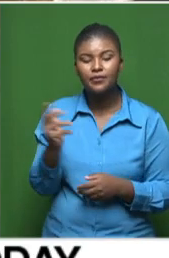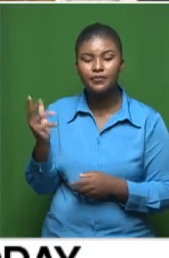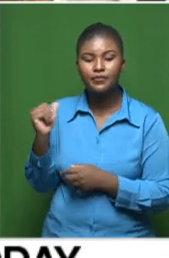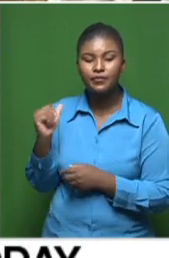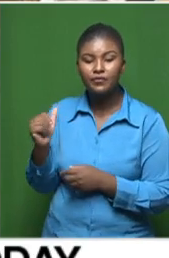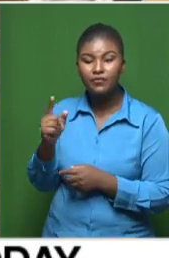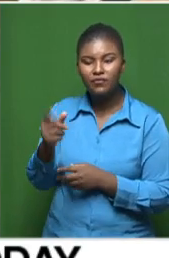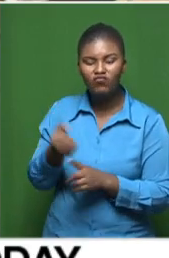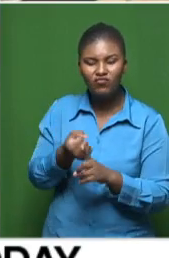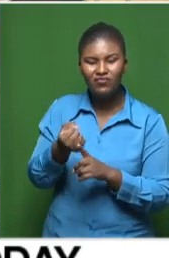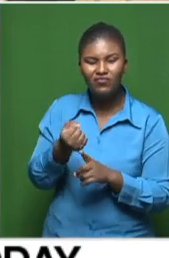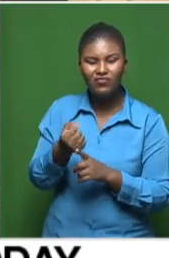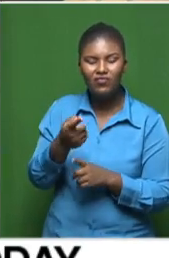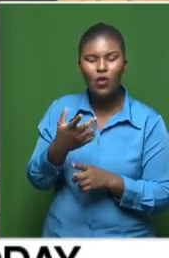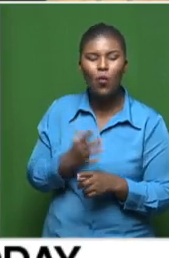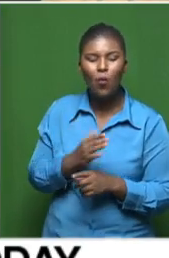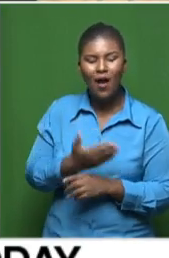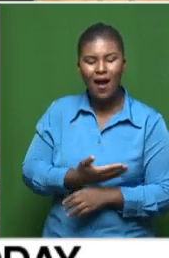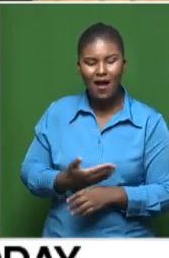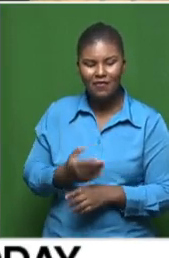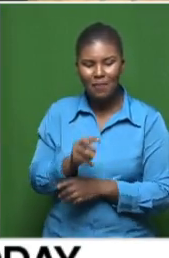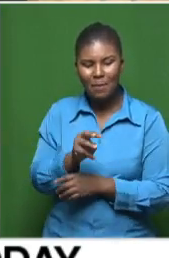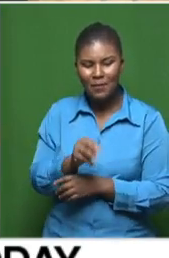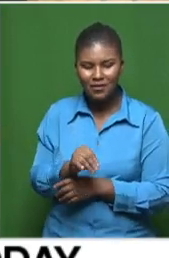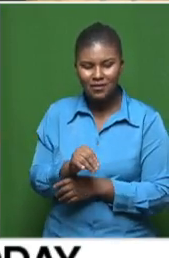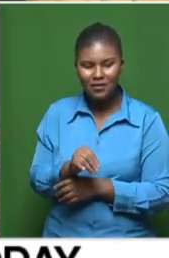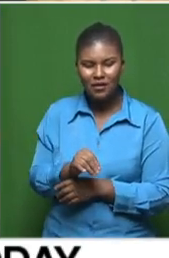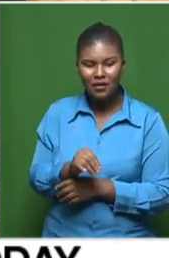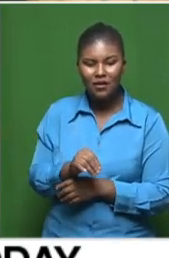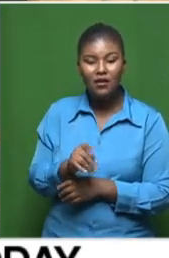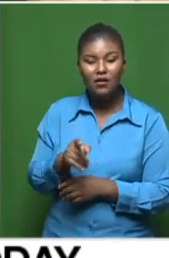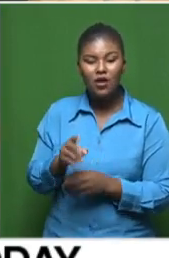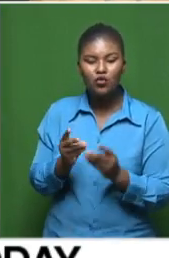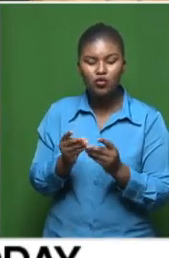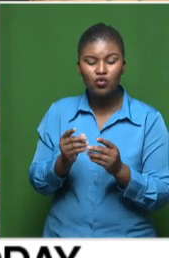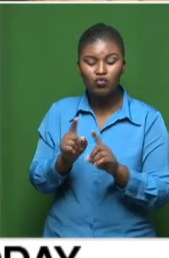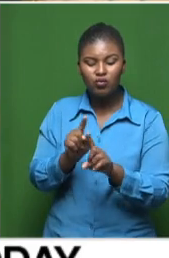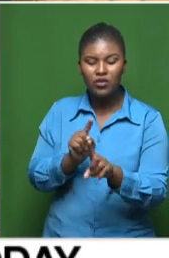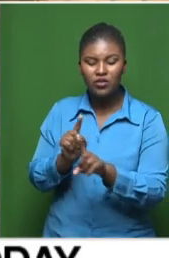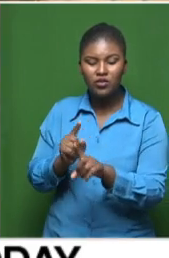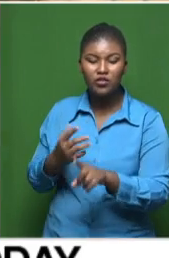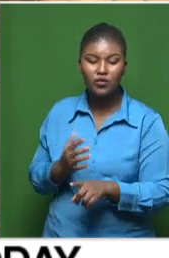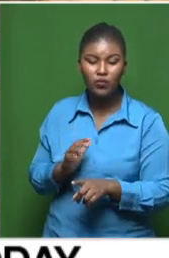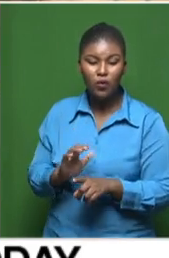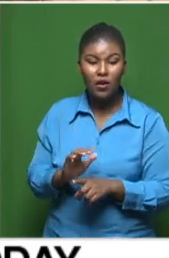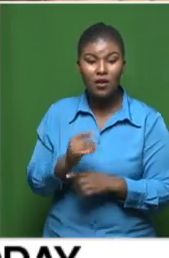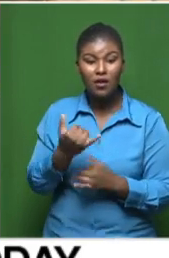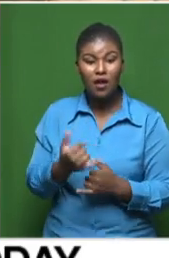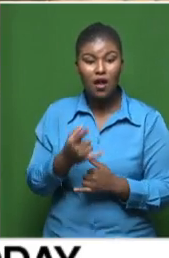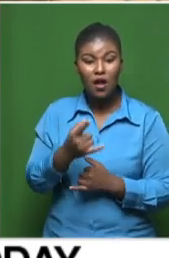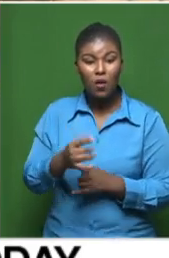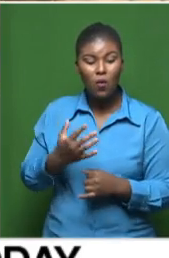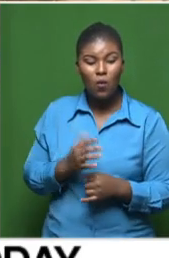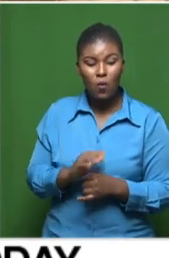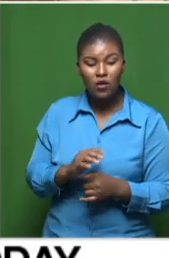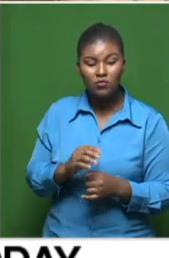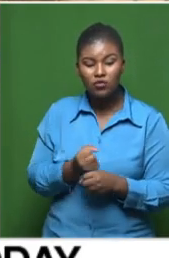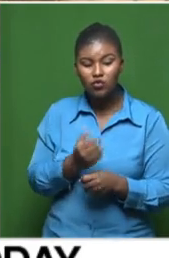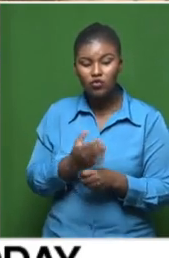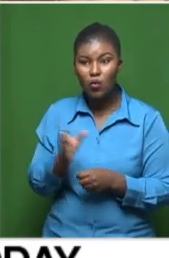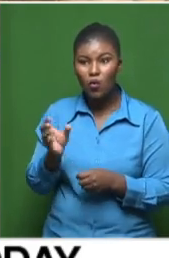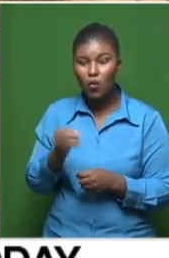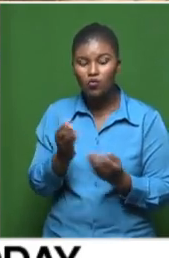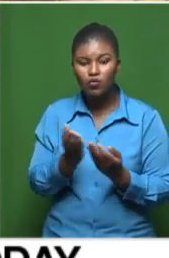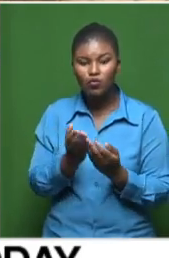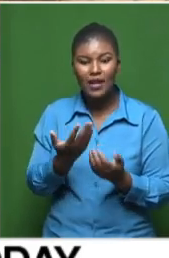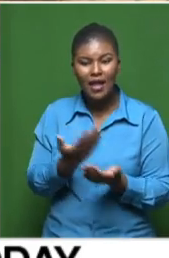she was pushing for it to be half a meter, 0.5 of a meter in terms of social distancing. And I think that will enable more schools, you know,